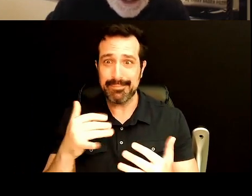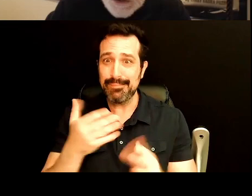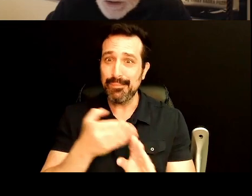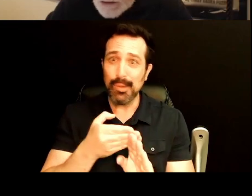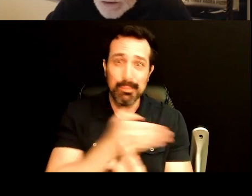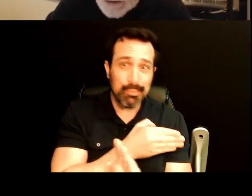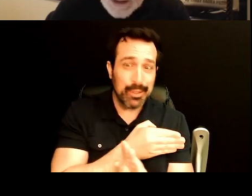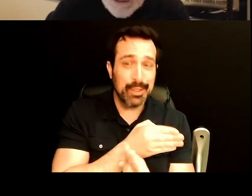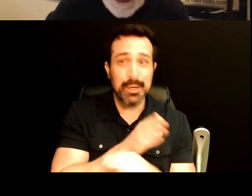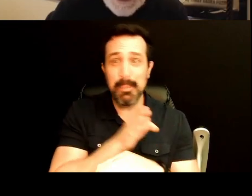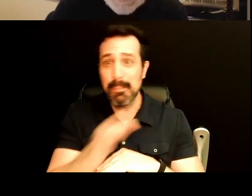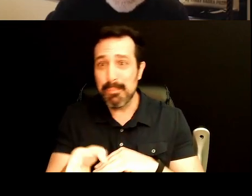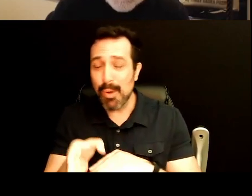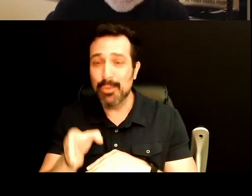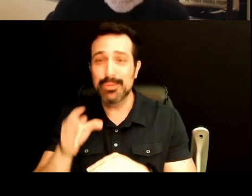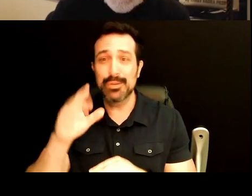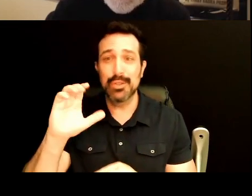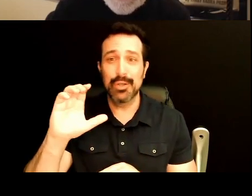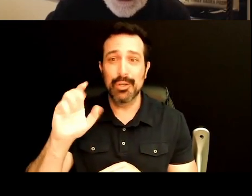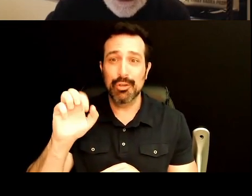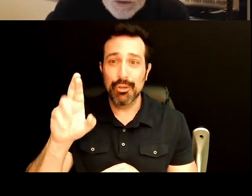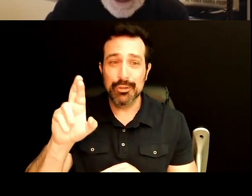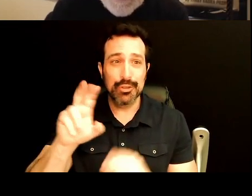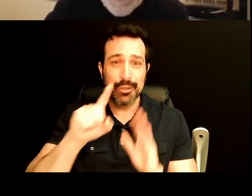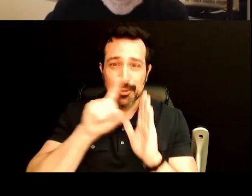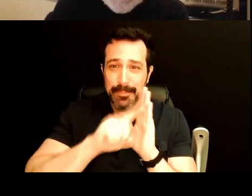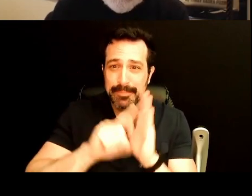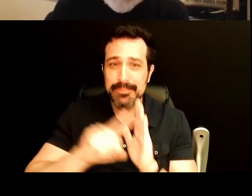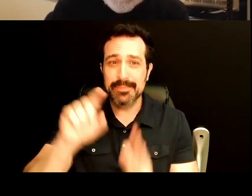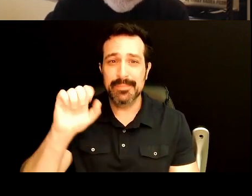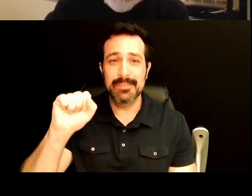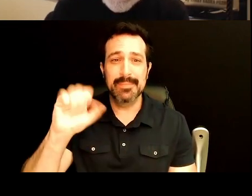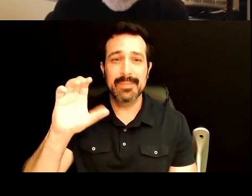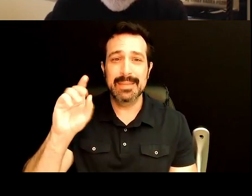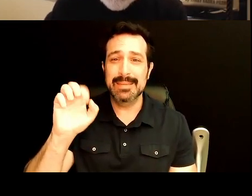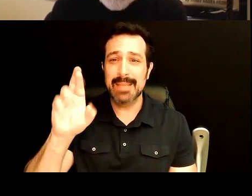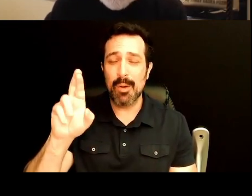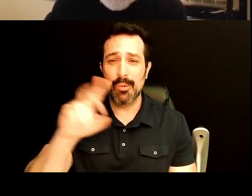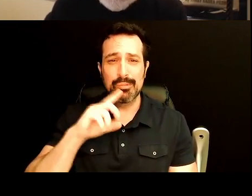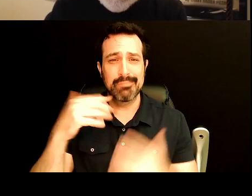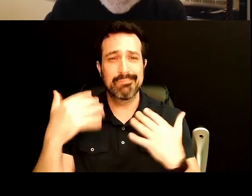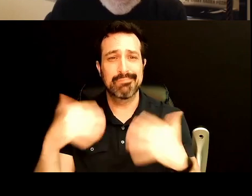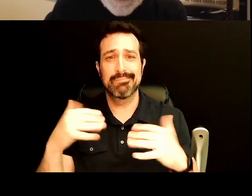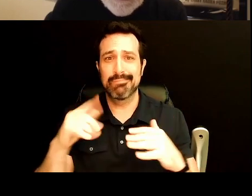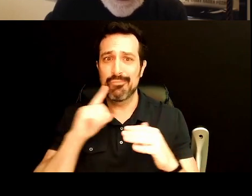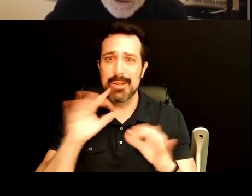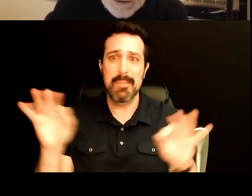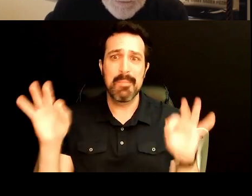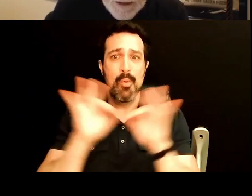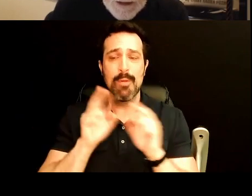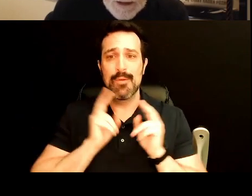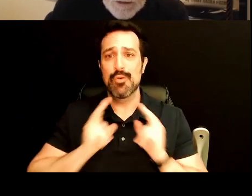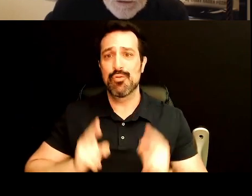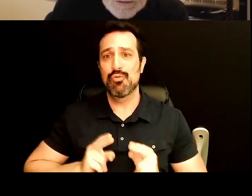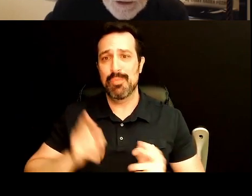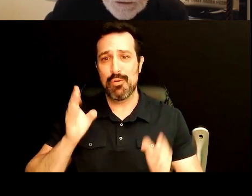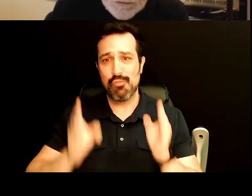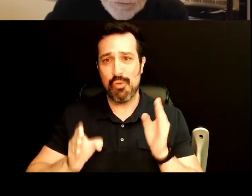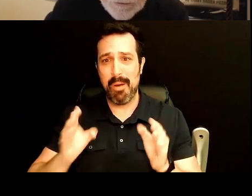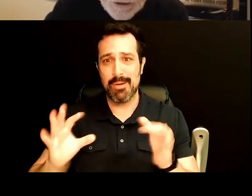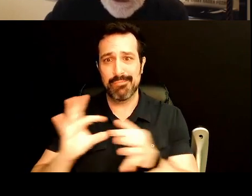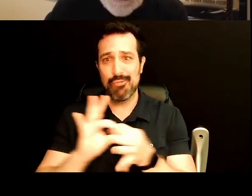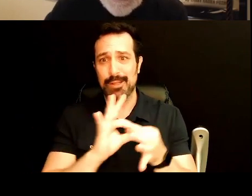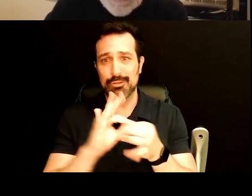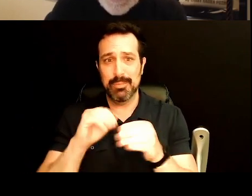cursors, scouts, et cetera. And it's critically important for human robotic partnerships to be developed in the future. We have some